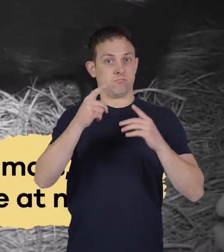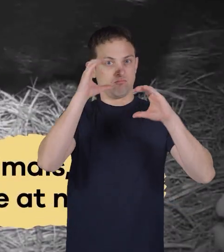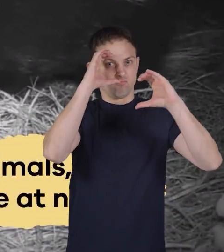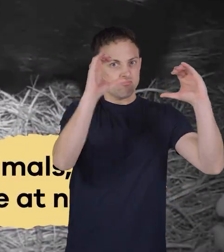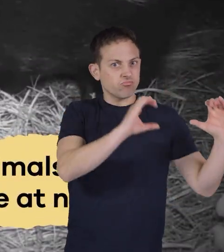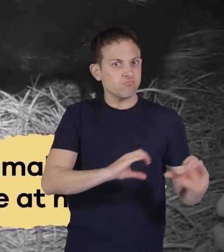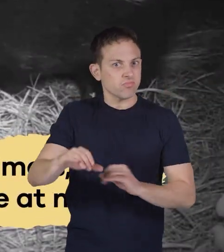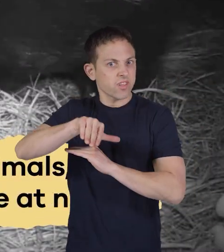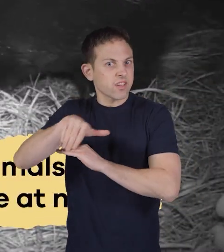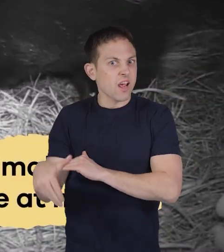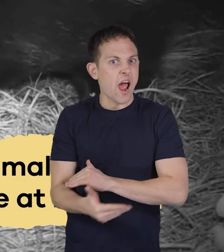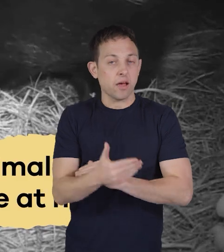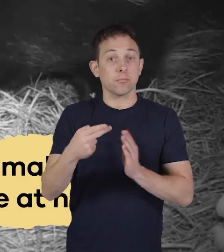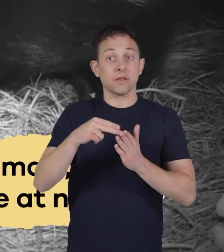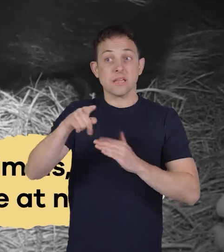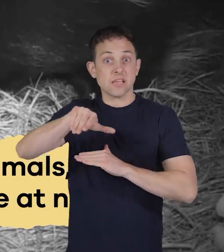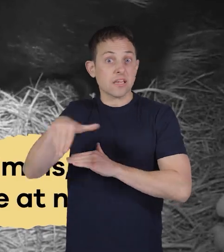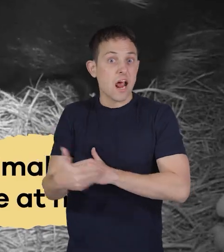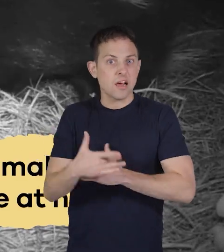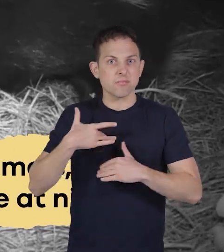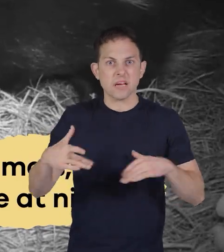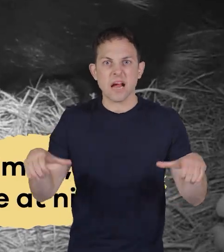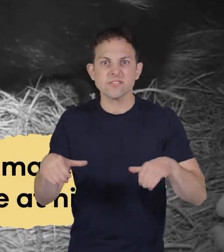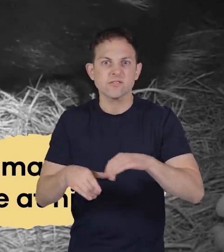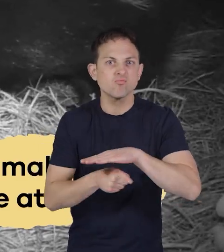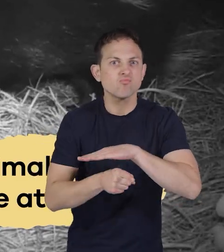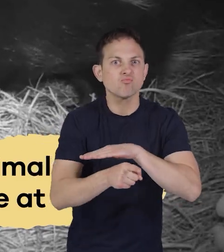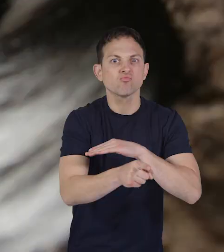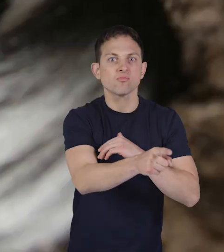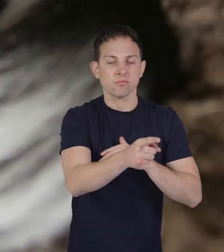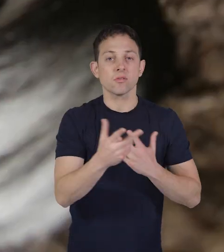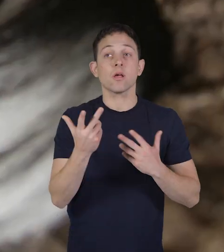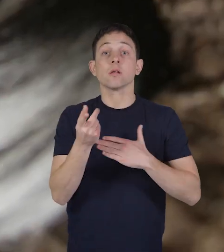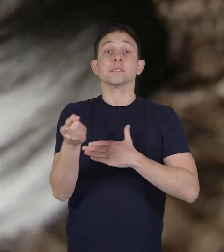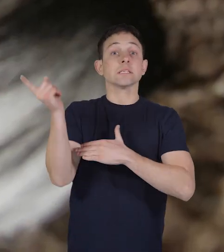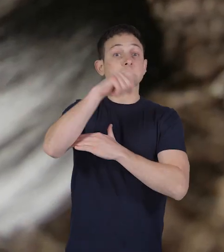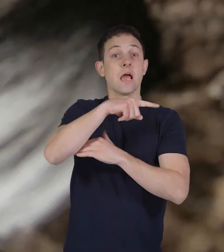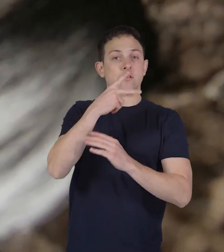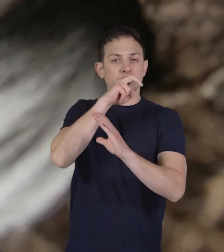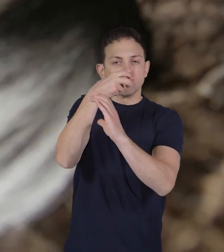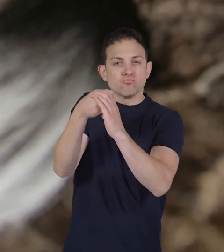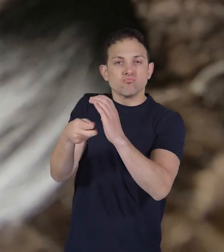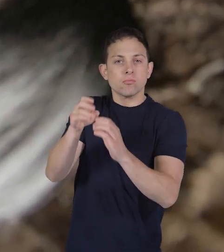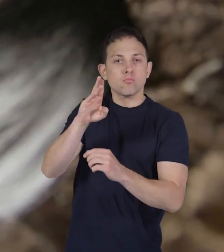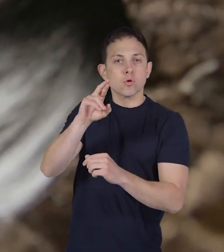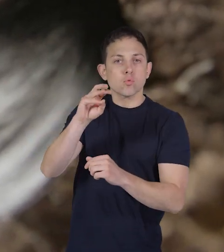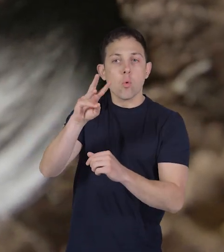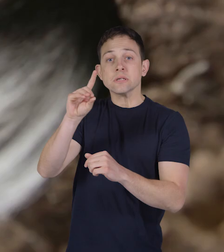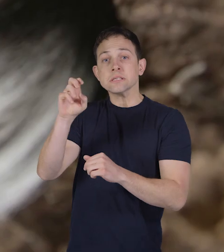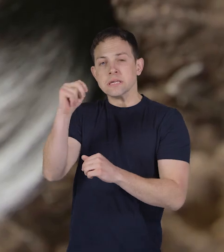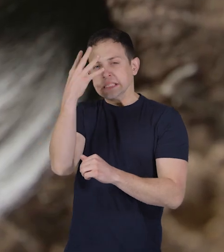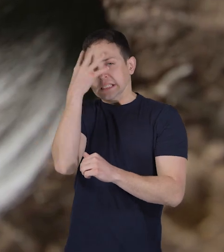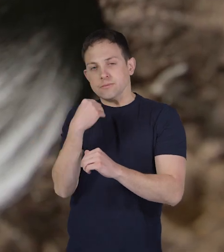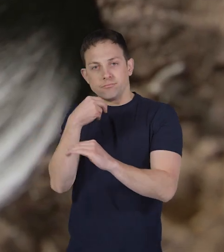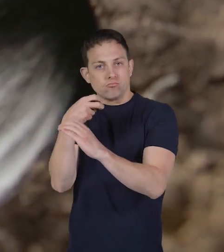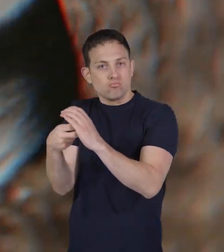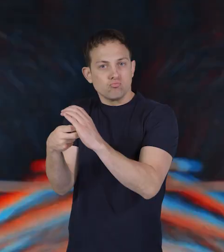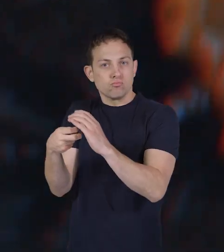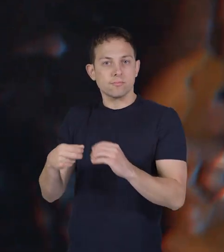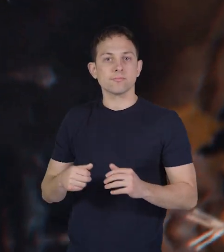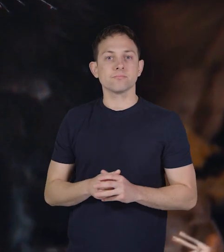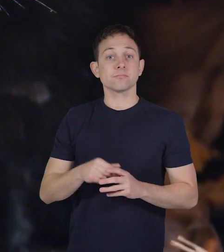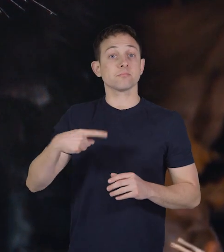nocturnal animals meaning they are most active at night and spend their days resting in burrows or dens